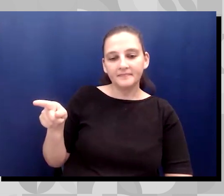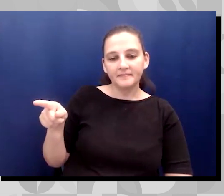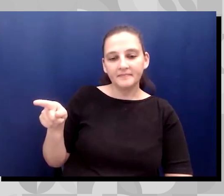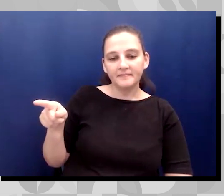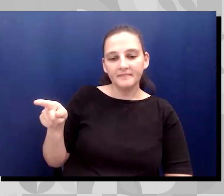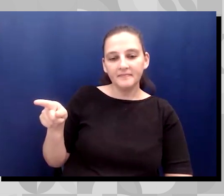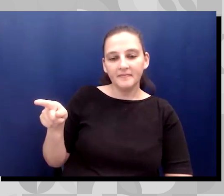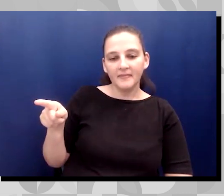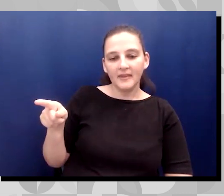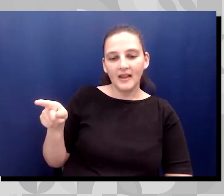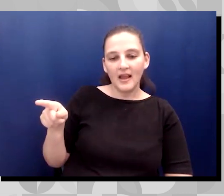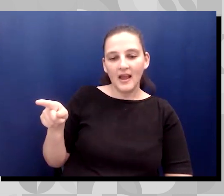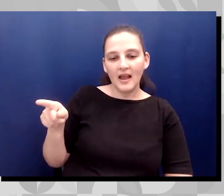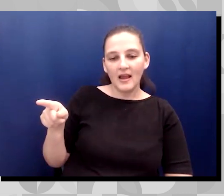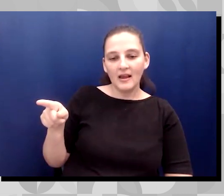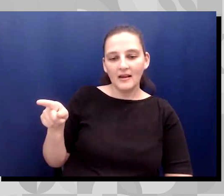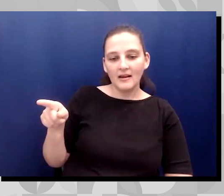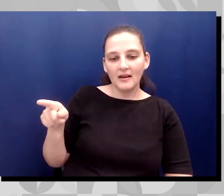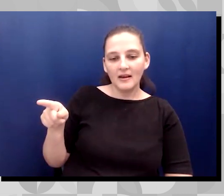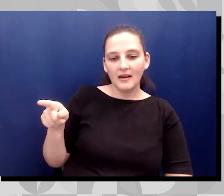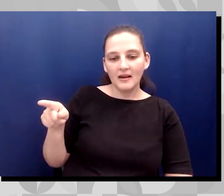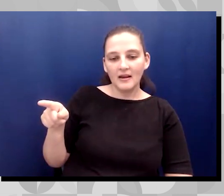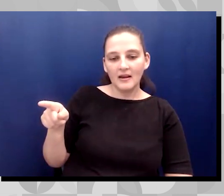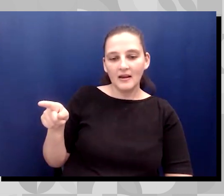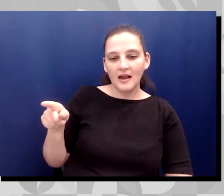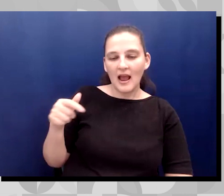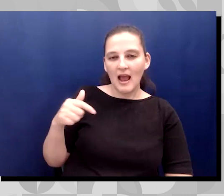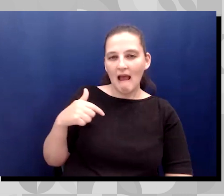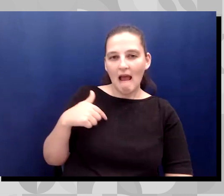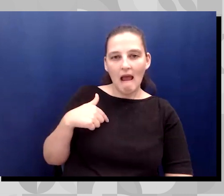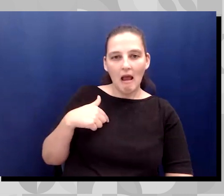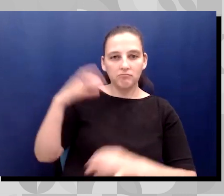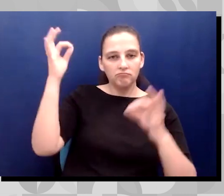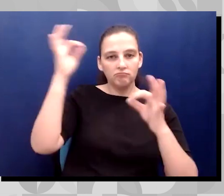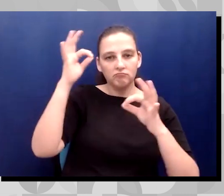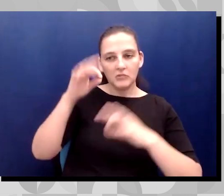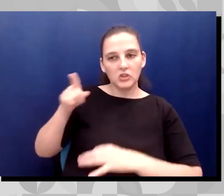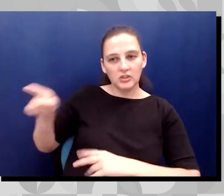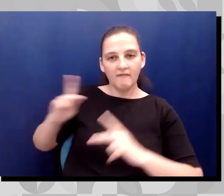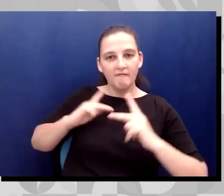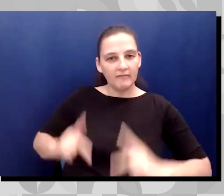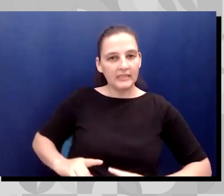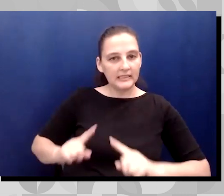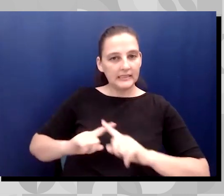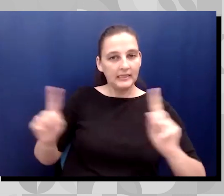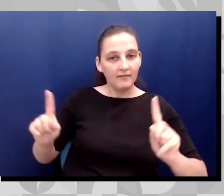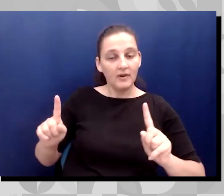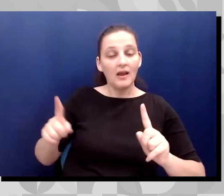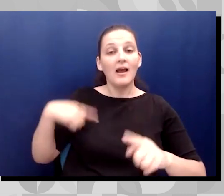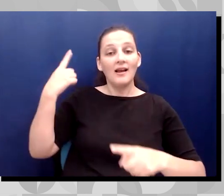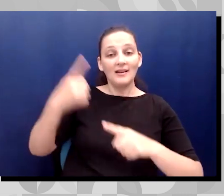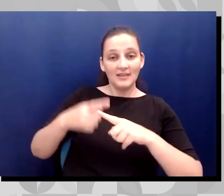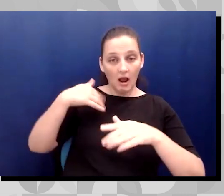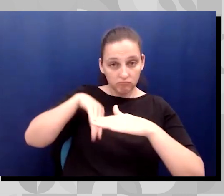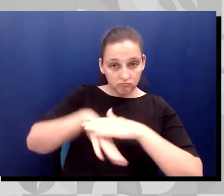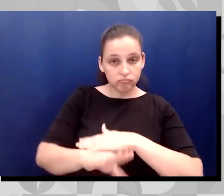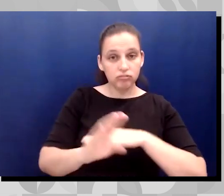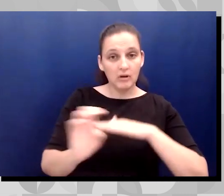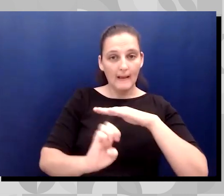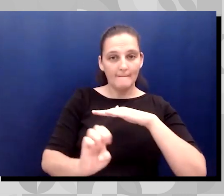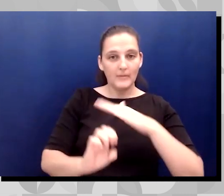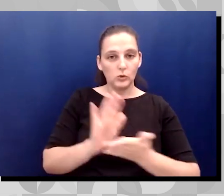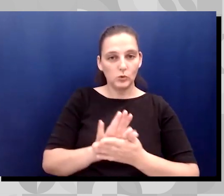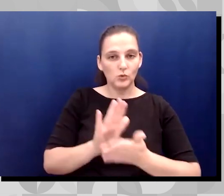physically different until we went to elementary school. And even though I'm the bigger brother